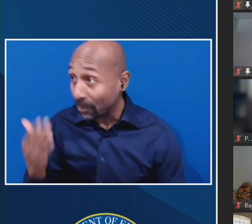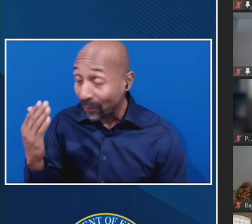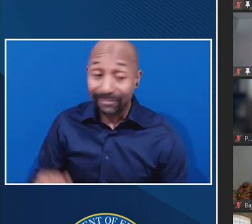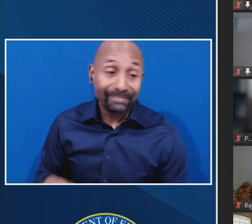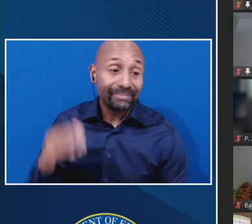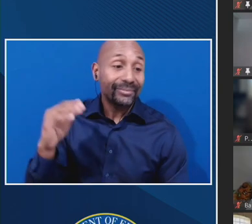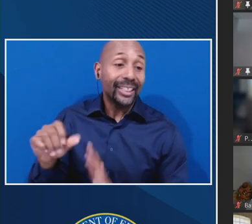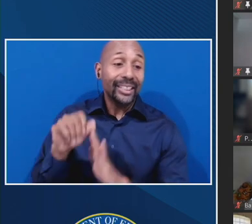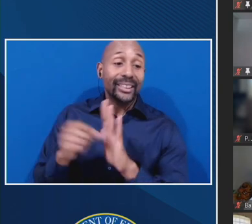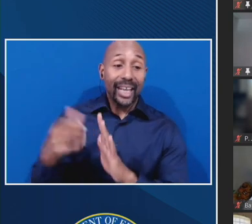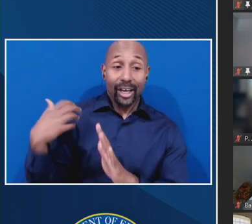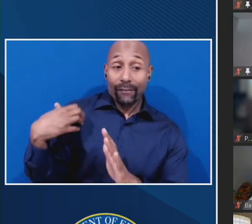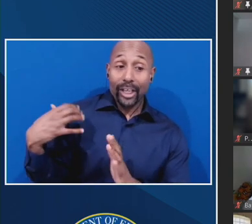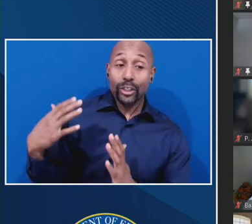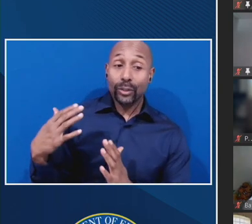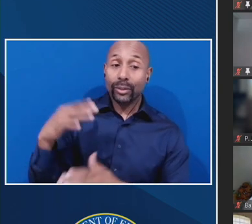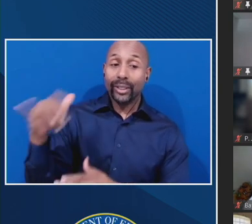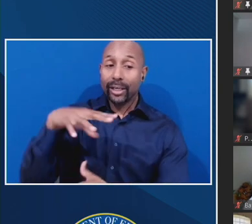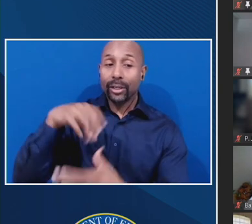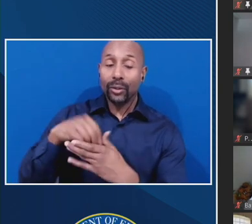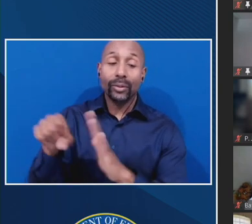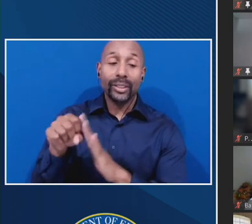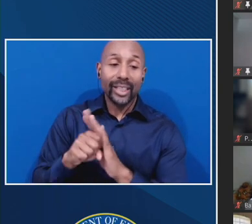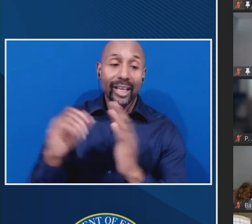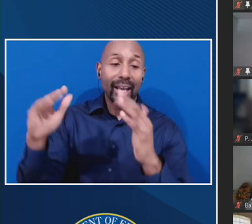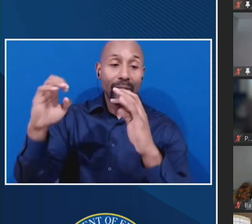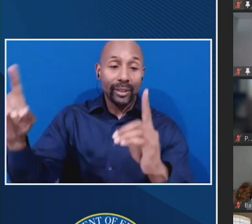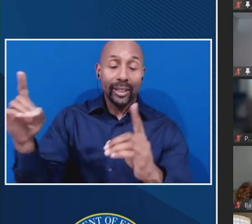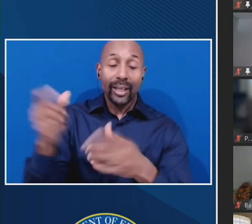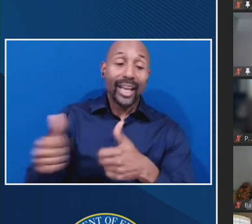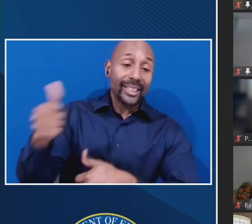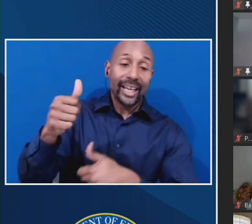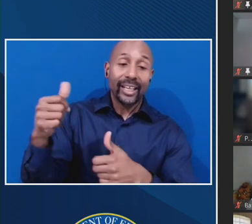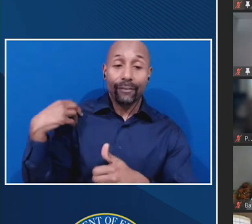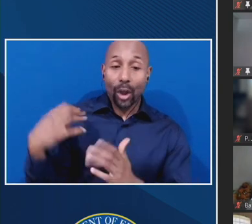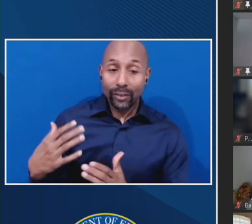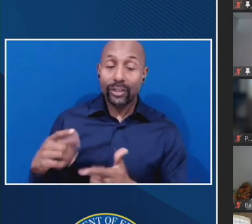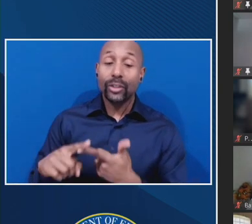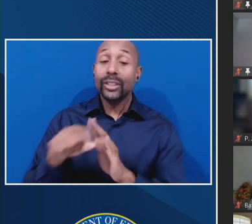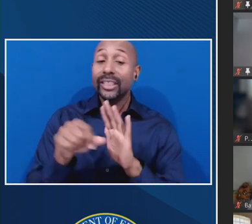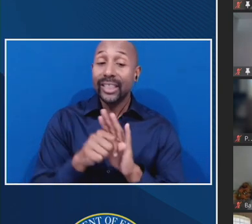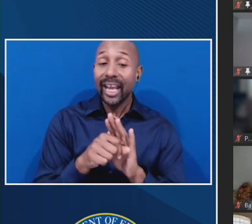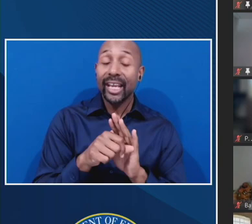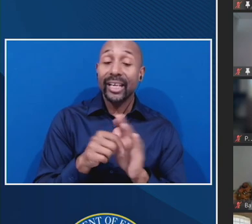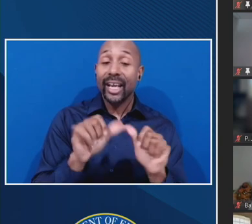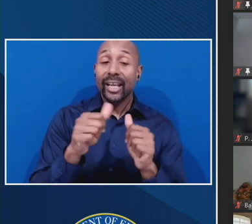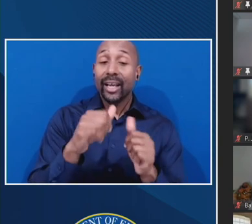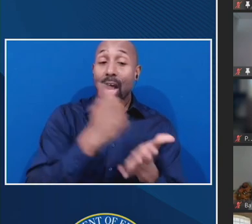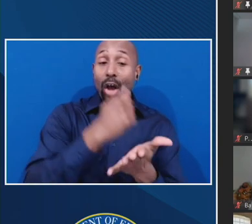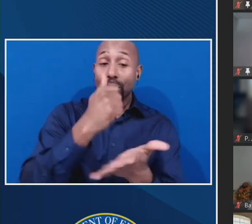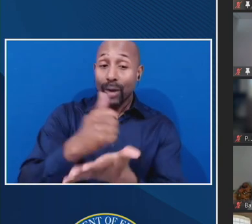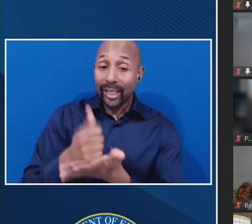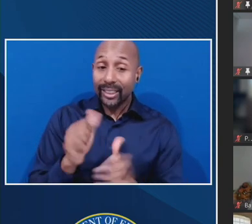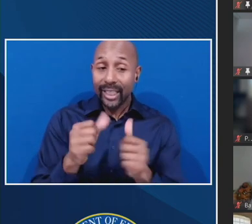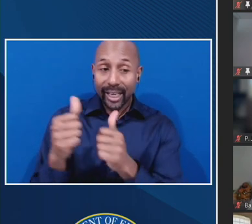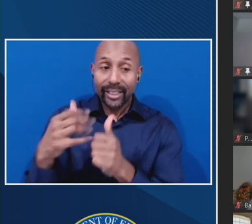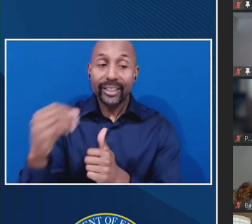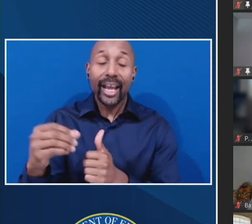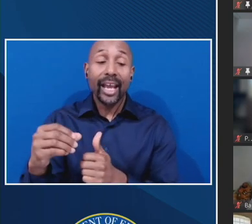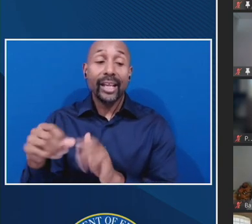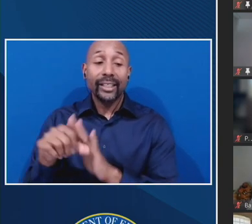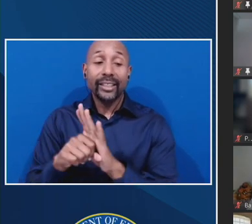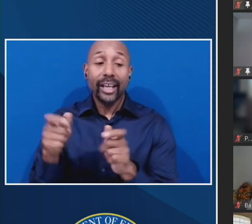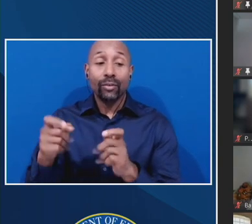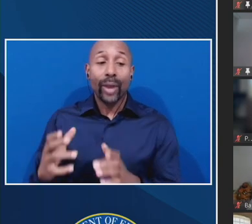including state higher education executive officers, state authorizing agencies, and state regulators of institutions of higher education.